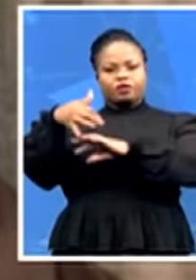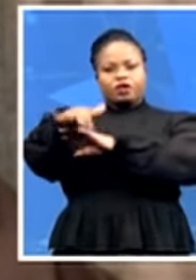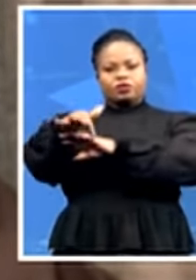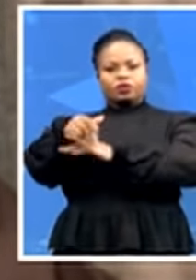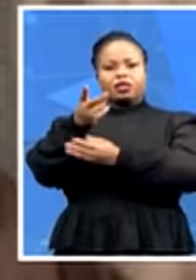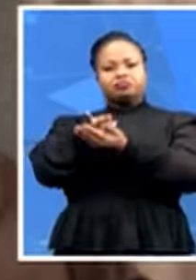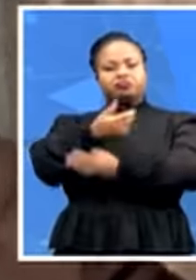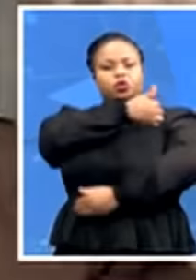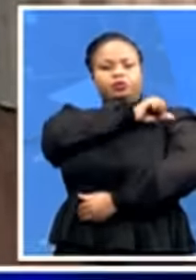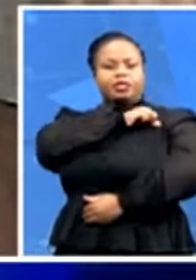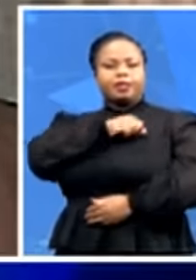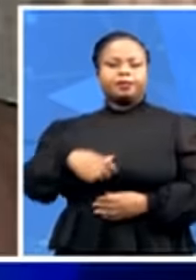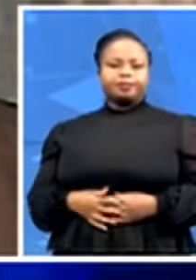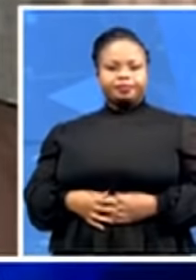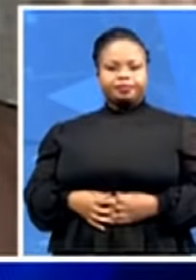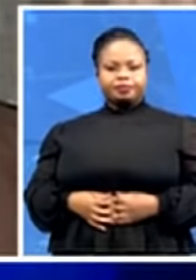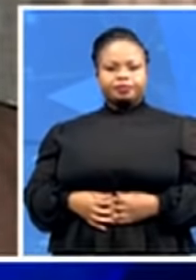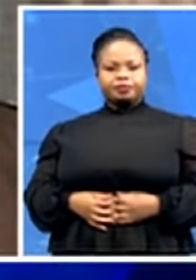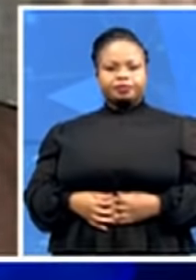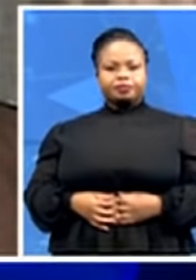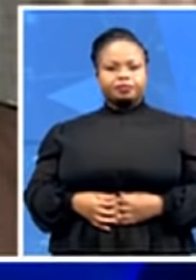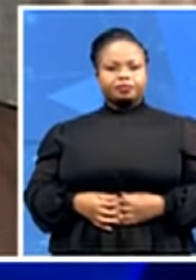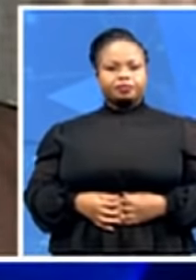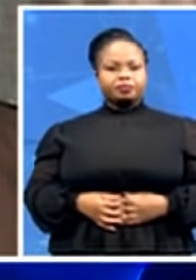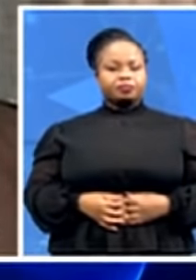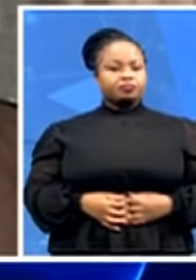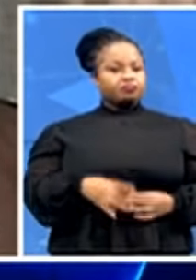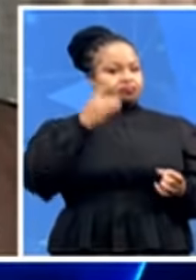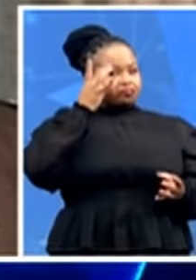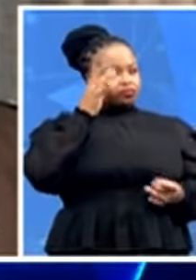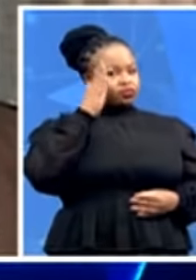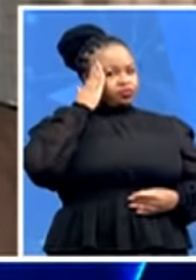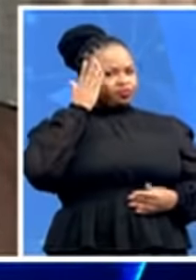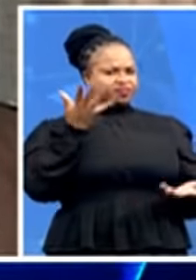Are you able to give us the details of what is ailing the former President?